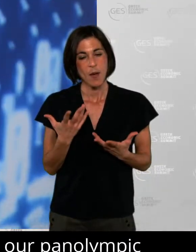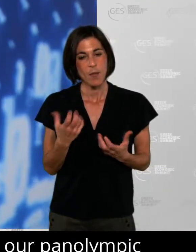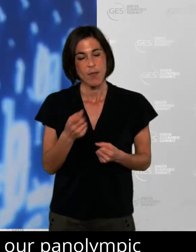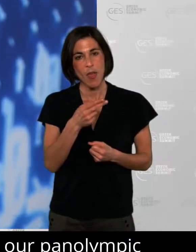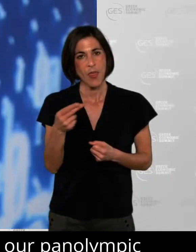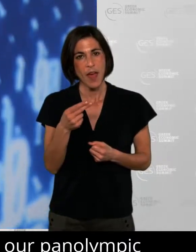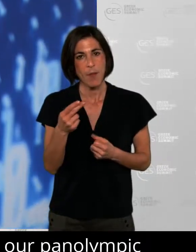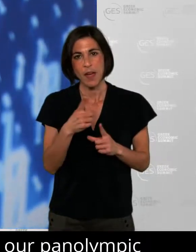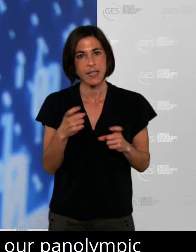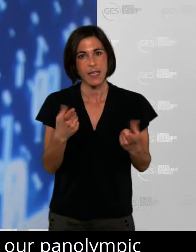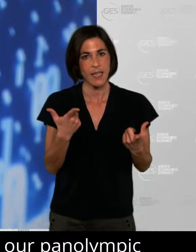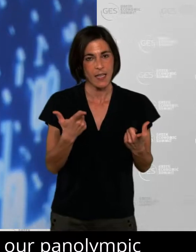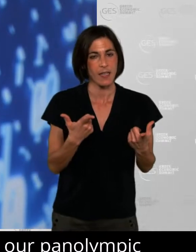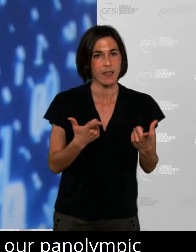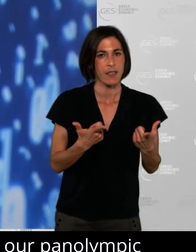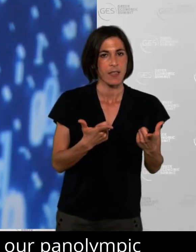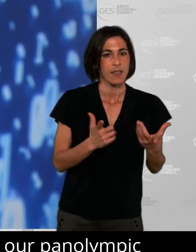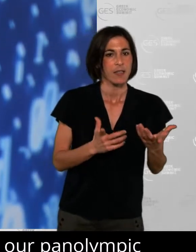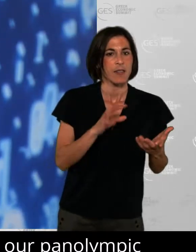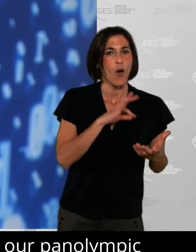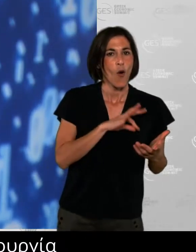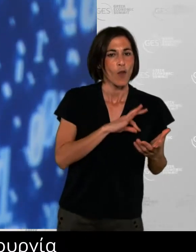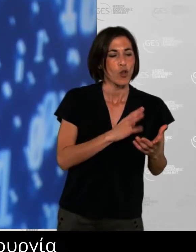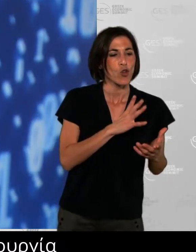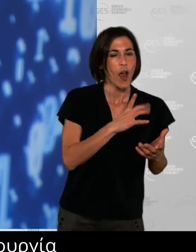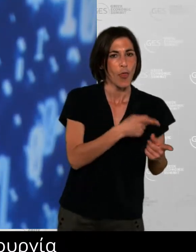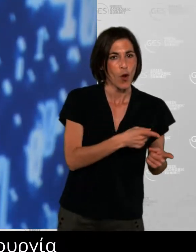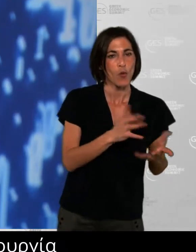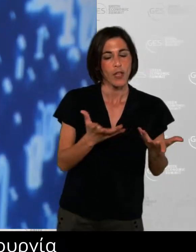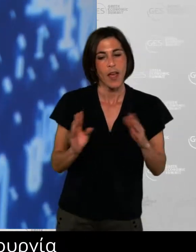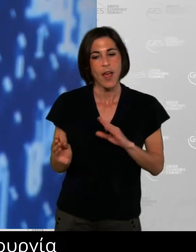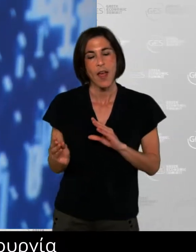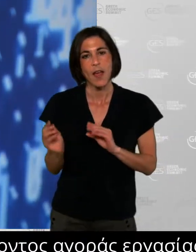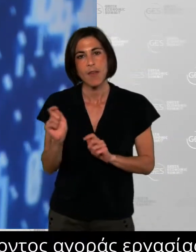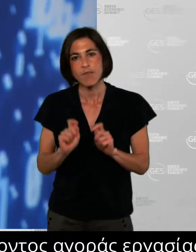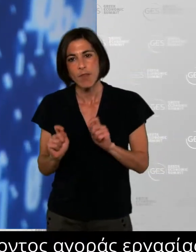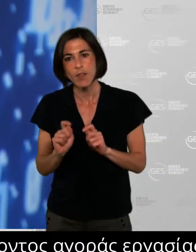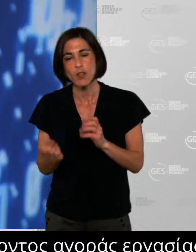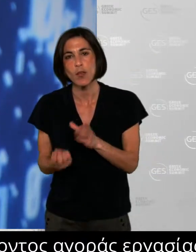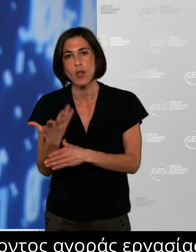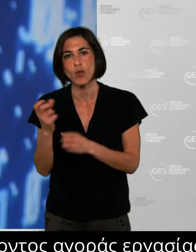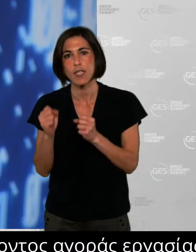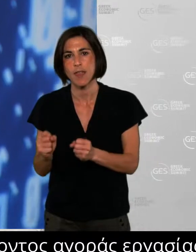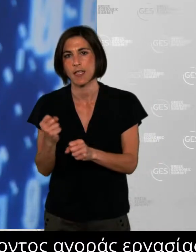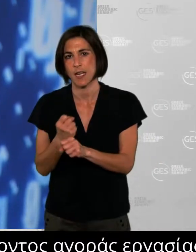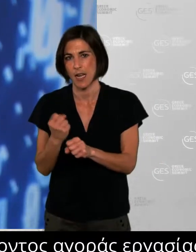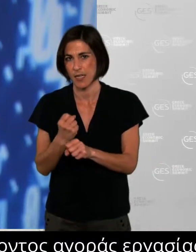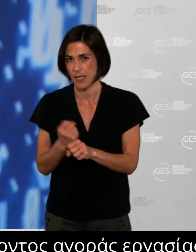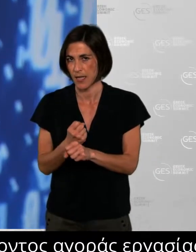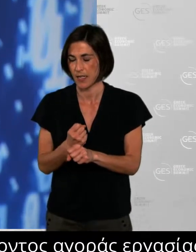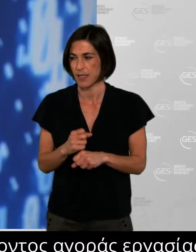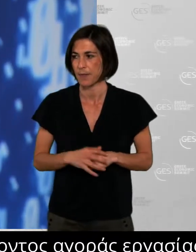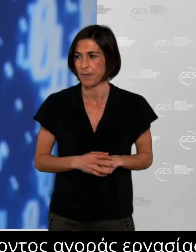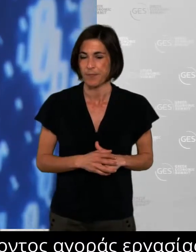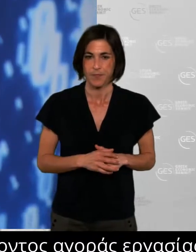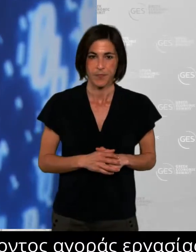Lots of questions to be answered, lots of talking points for an issue that we're all well aware of in the global health crisis over the